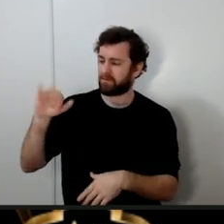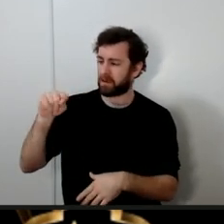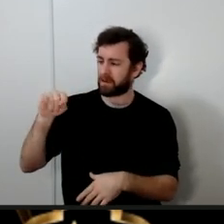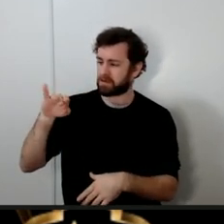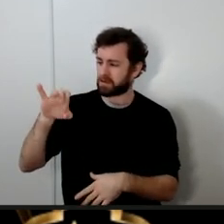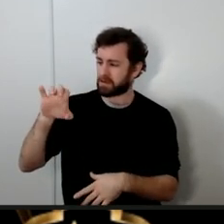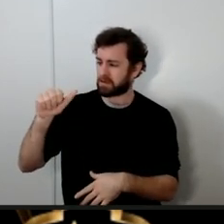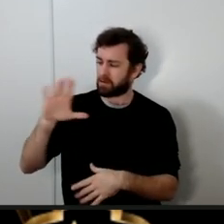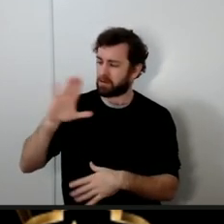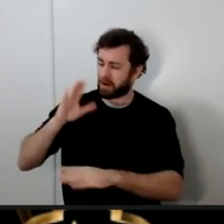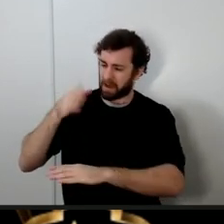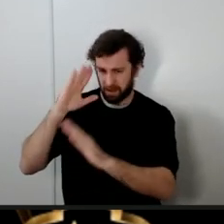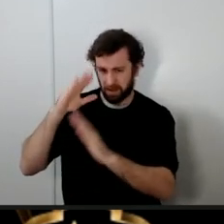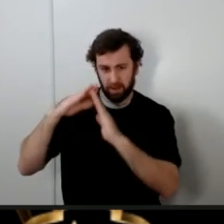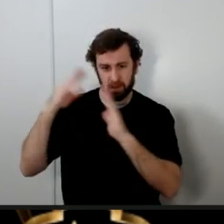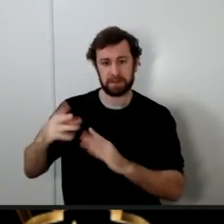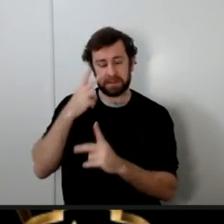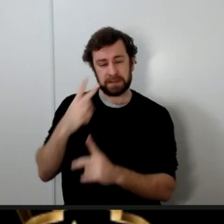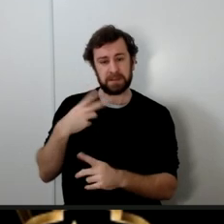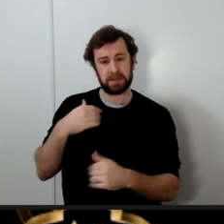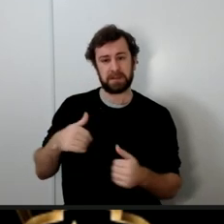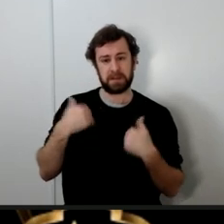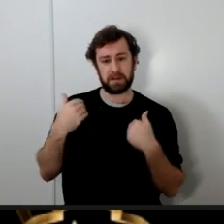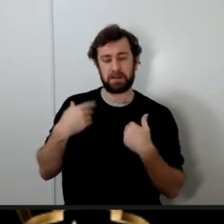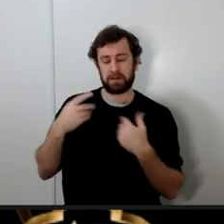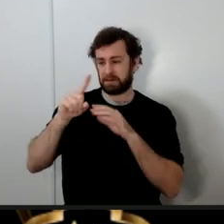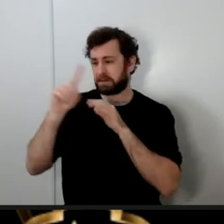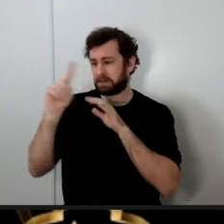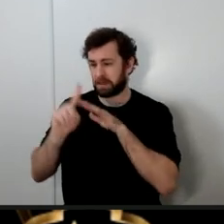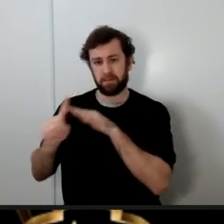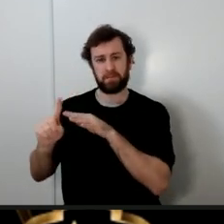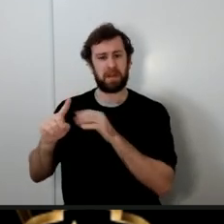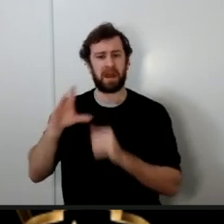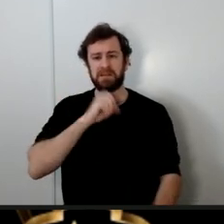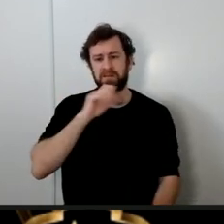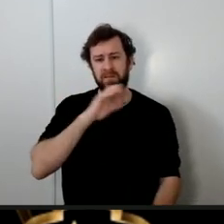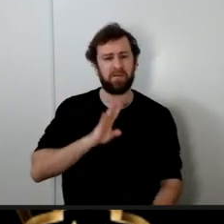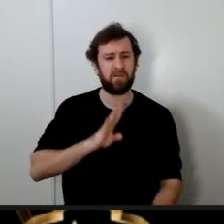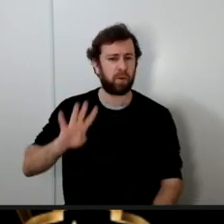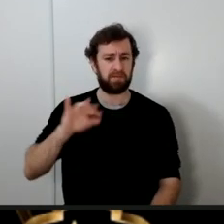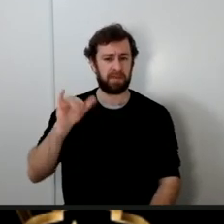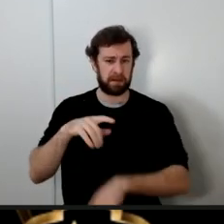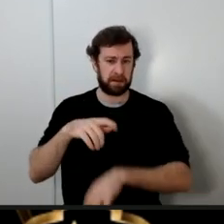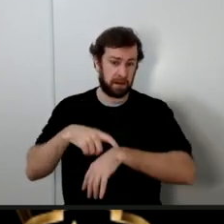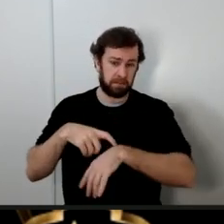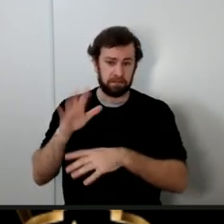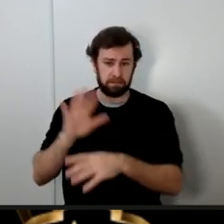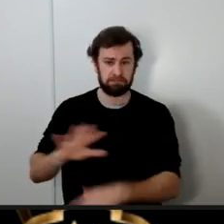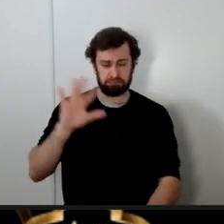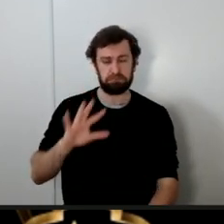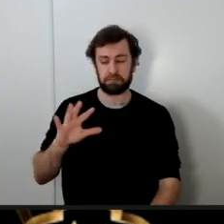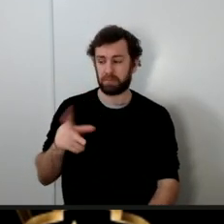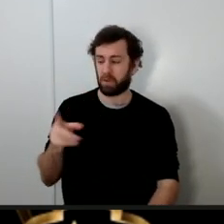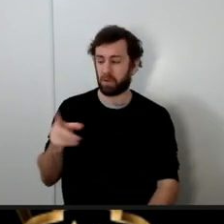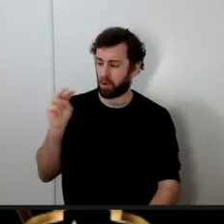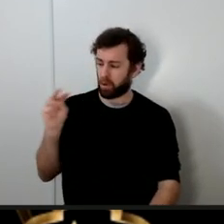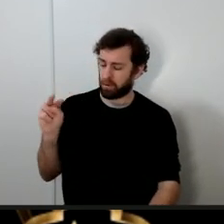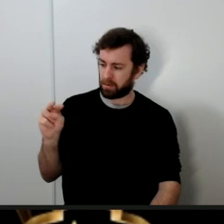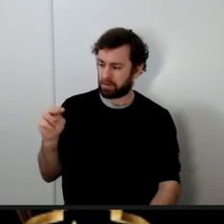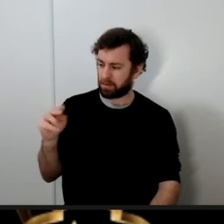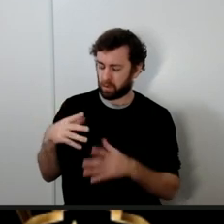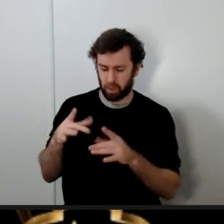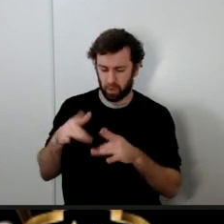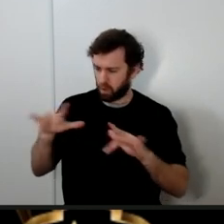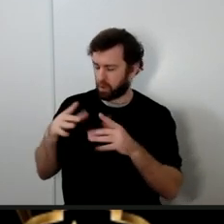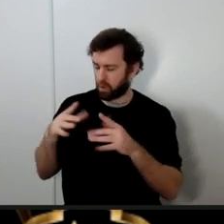Fatima he sees young Zainab maybe she was about four years old at this time and she's looking at the empty corner of where her